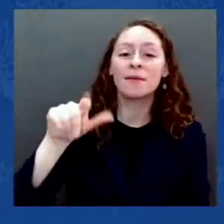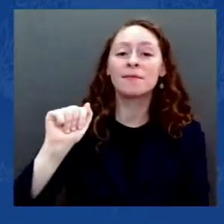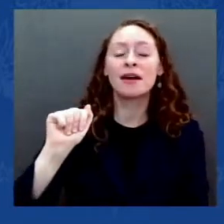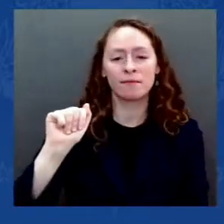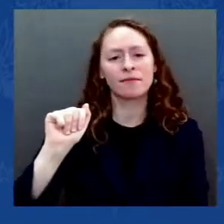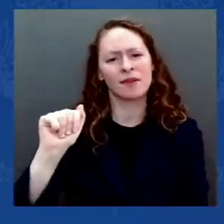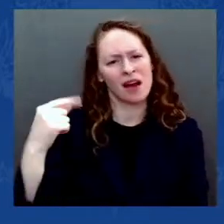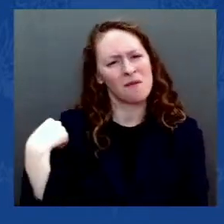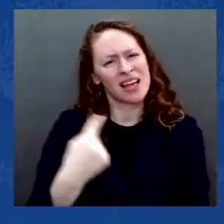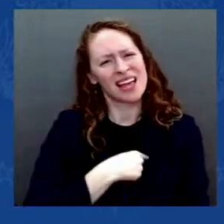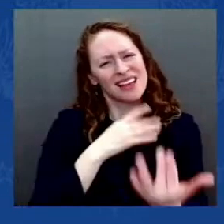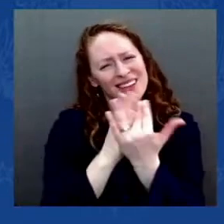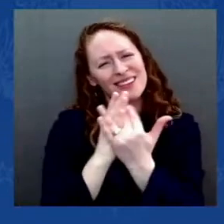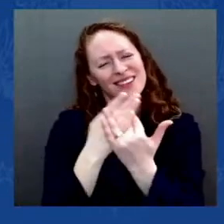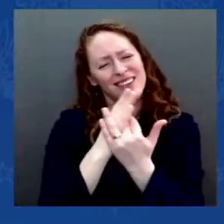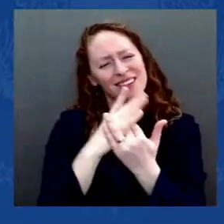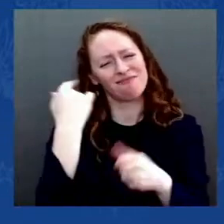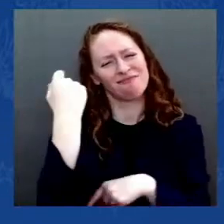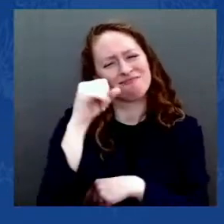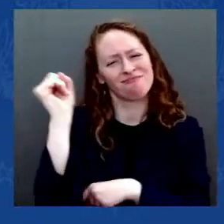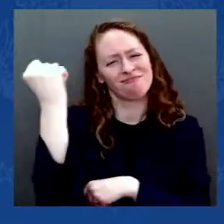With rights come responsibilities.